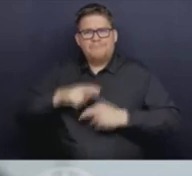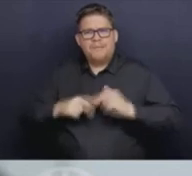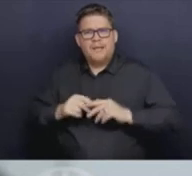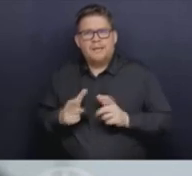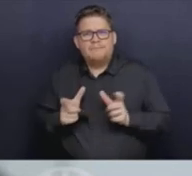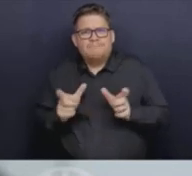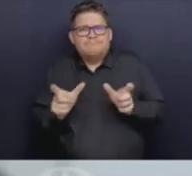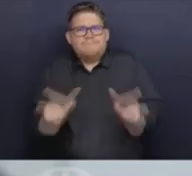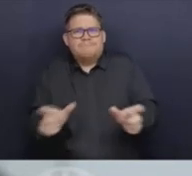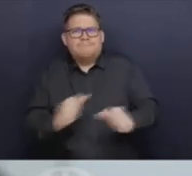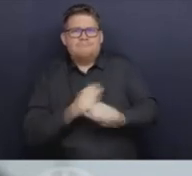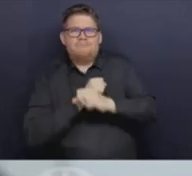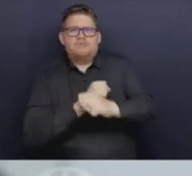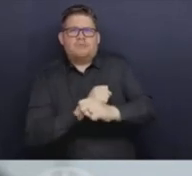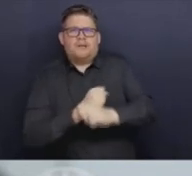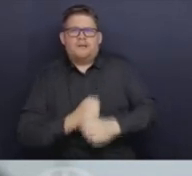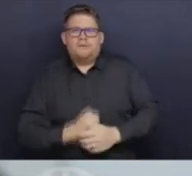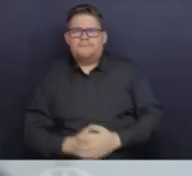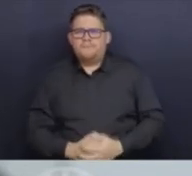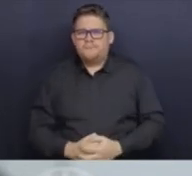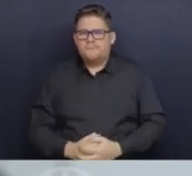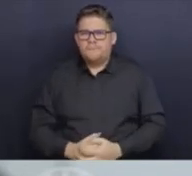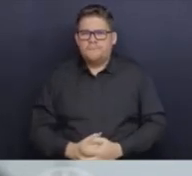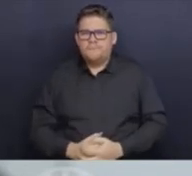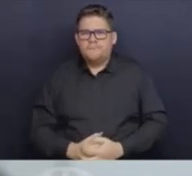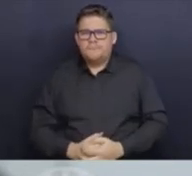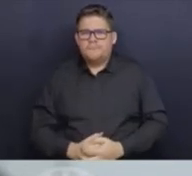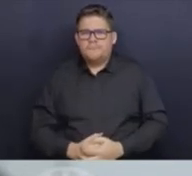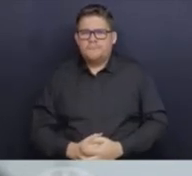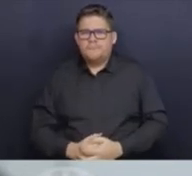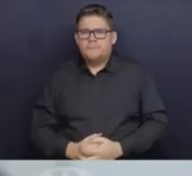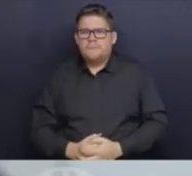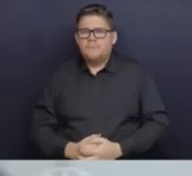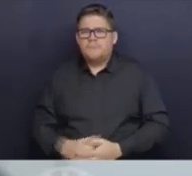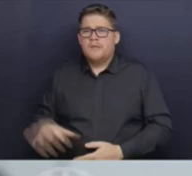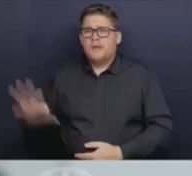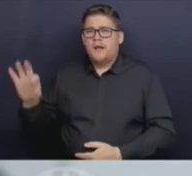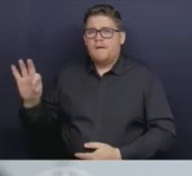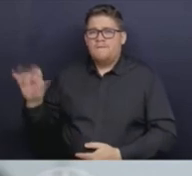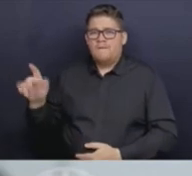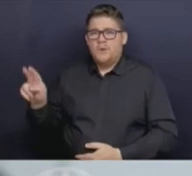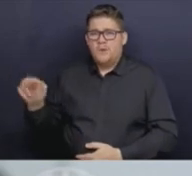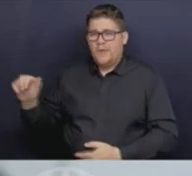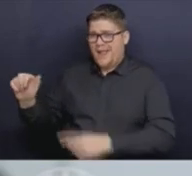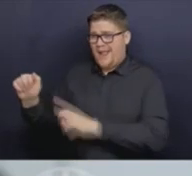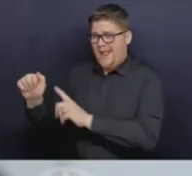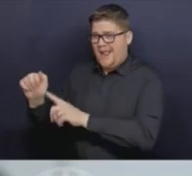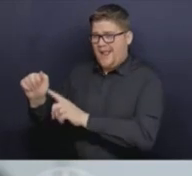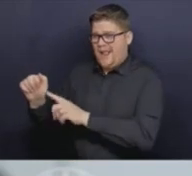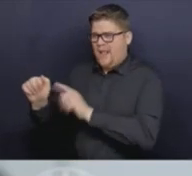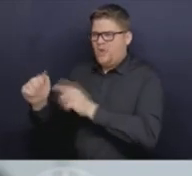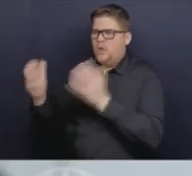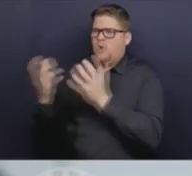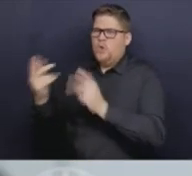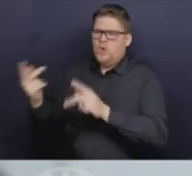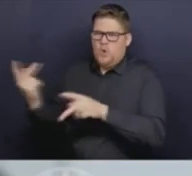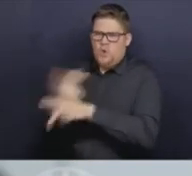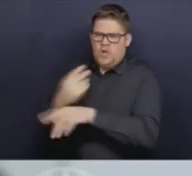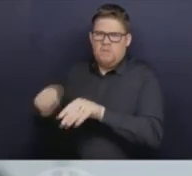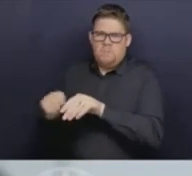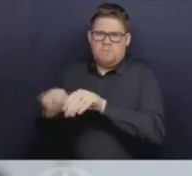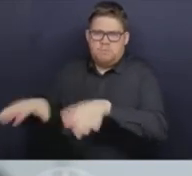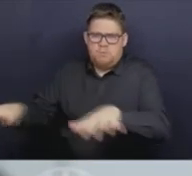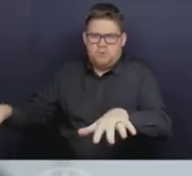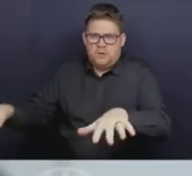age three and two, is the one that's been causing most illness and the one that's thankfully decreasing. And, you know, that is the